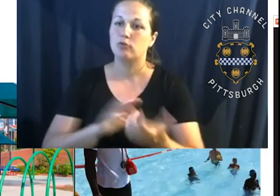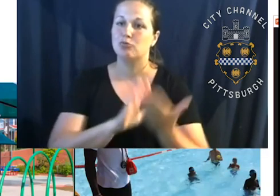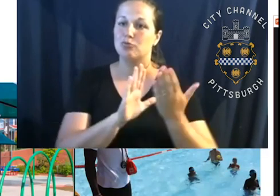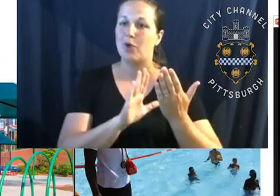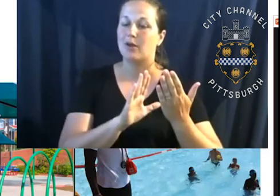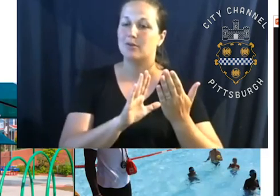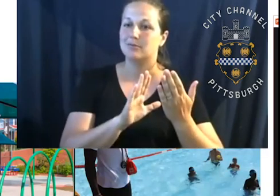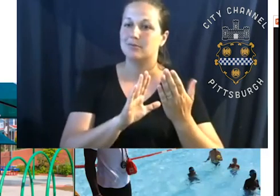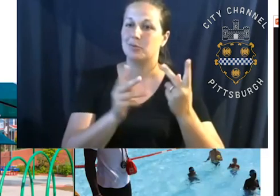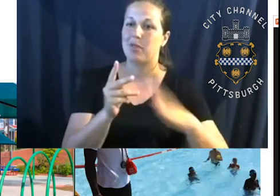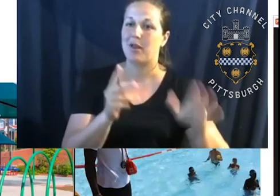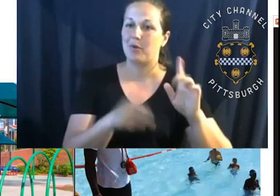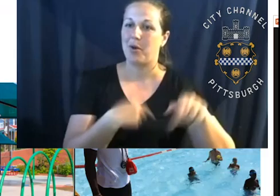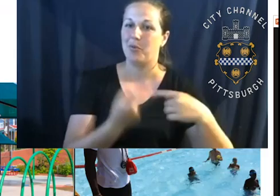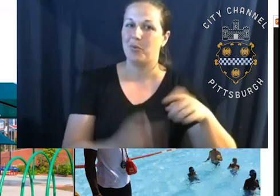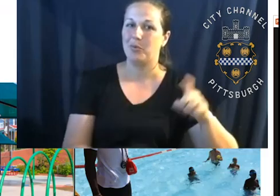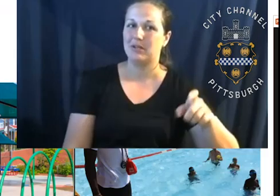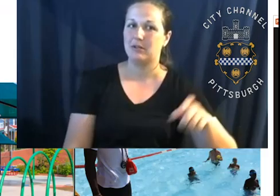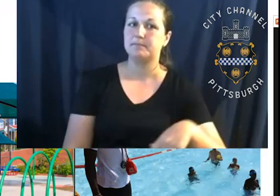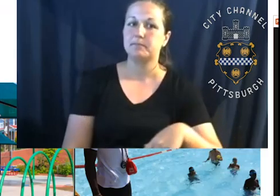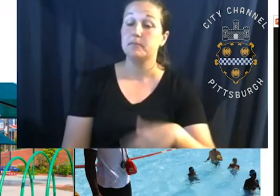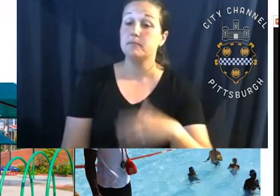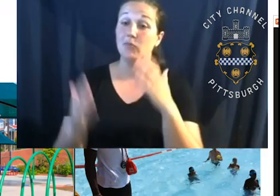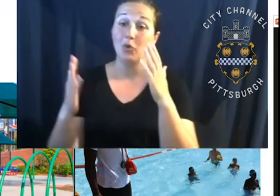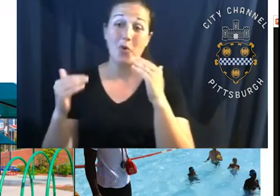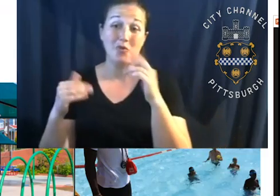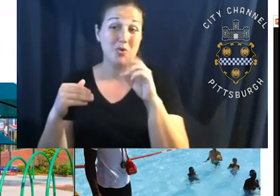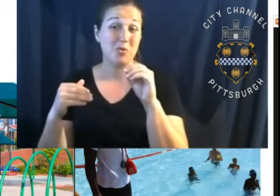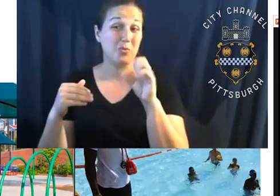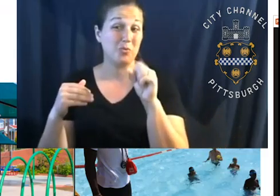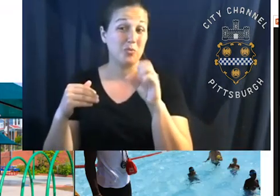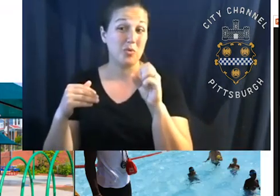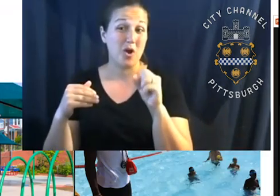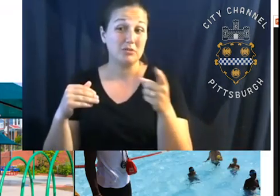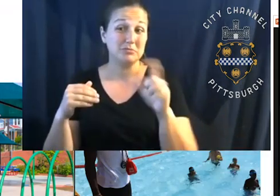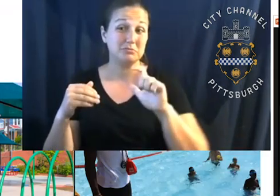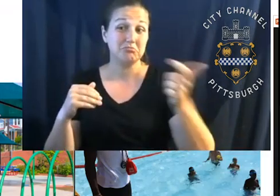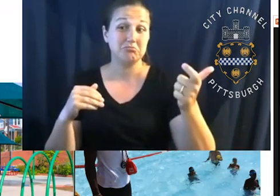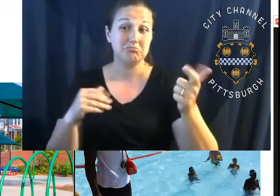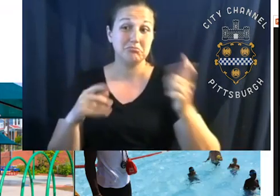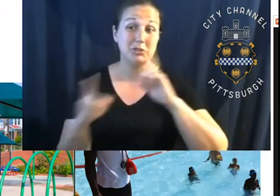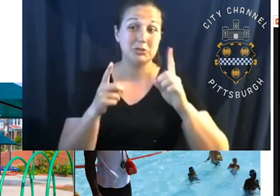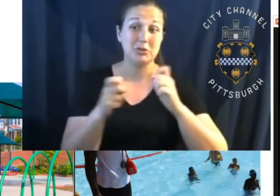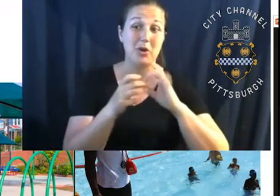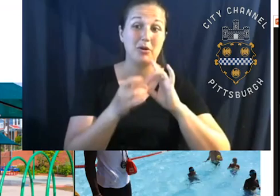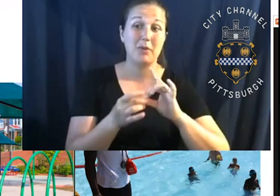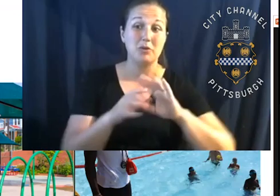Um, Ross, I was hoping I could have, I could have you speak a little bit about, um, some of our swimming pools and spray parks?